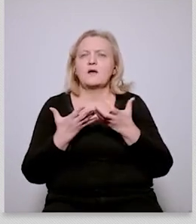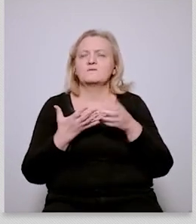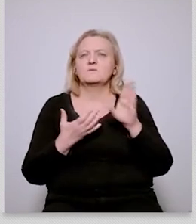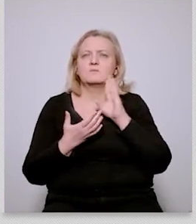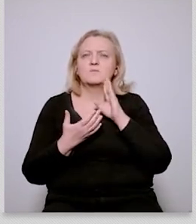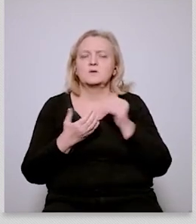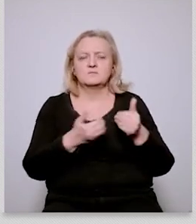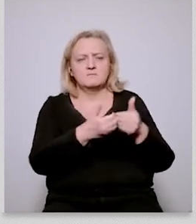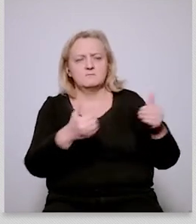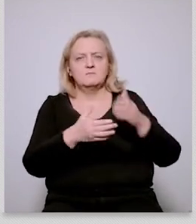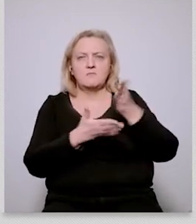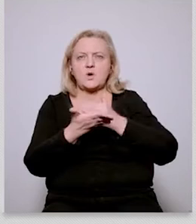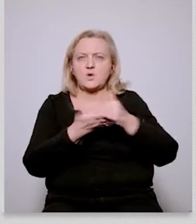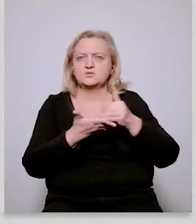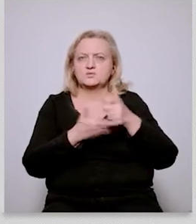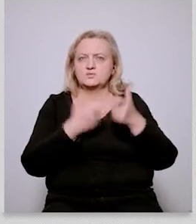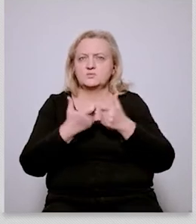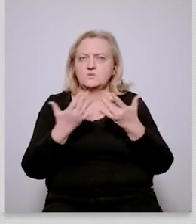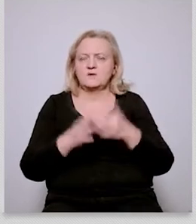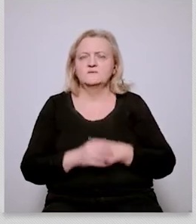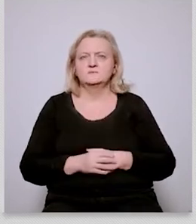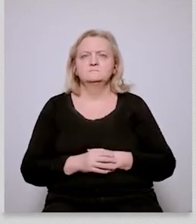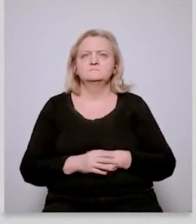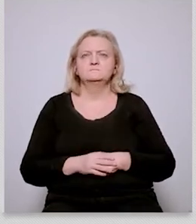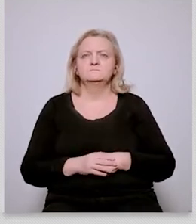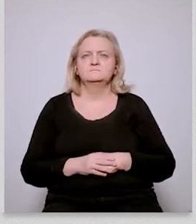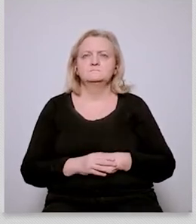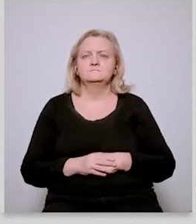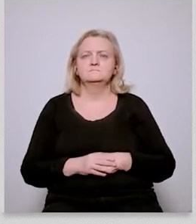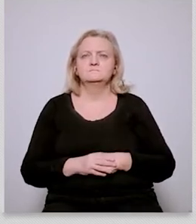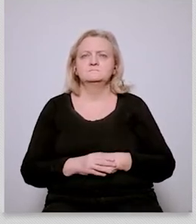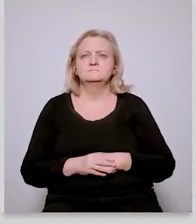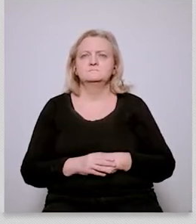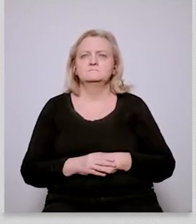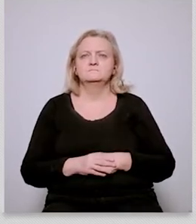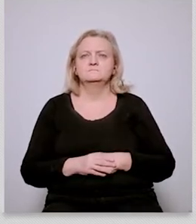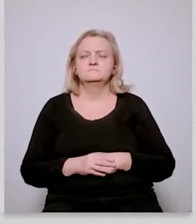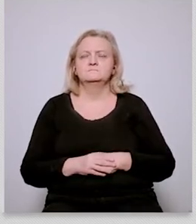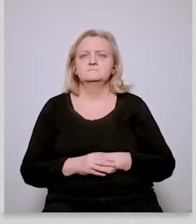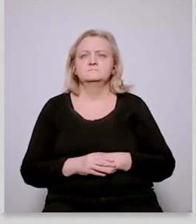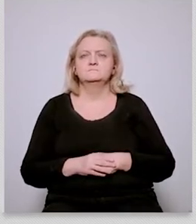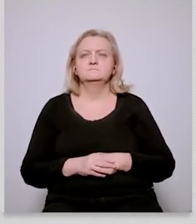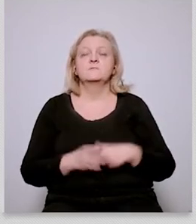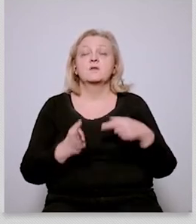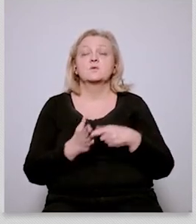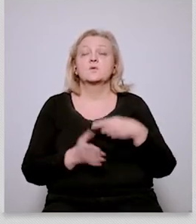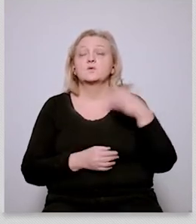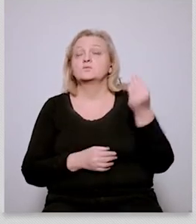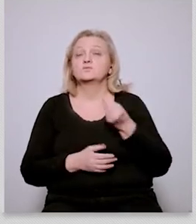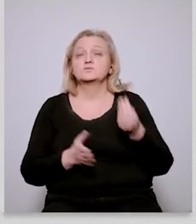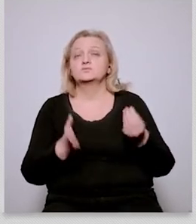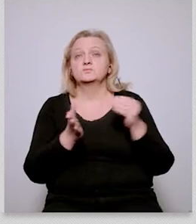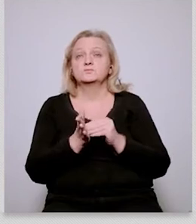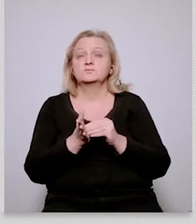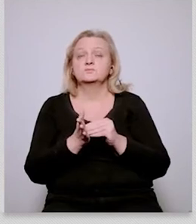the moment it's being used in the context right of the rule of law uh discussion and so in a